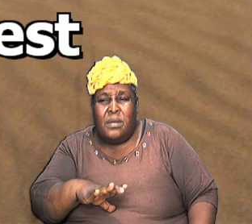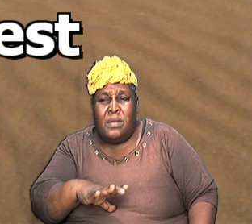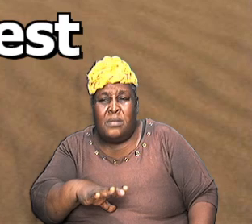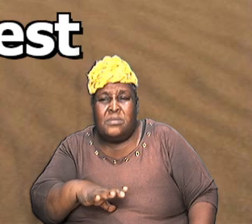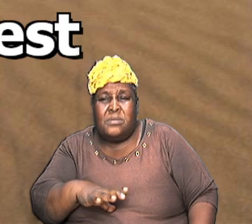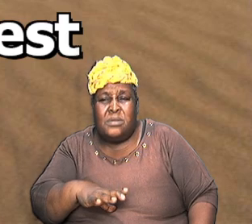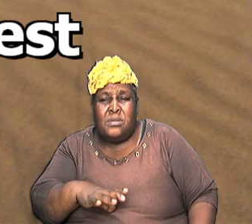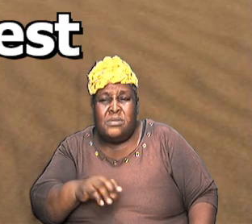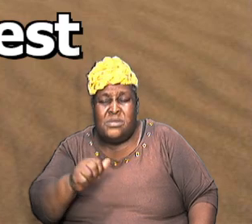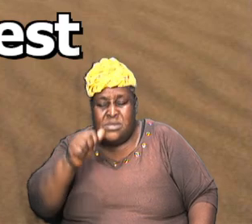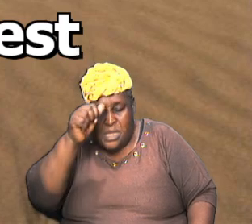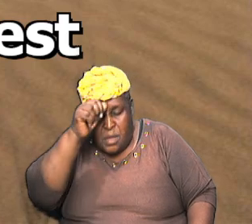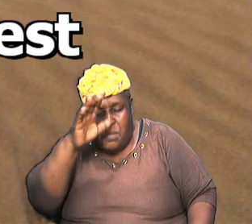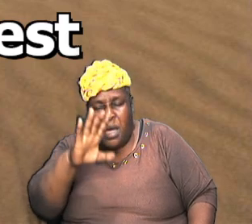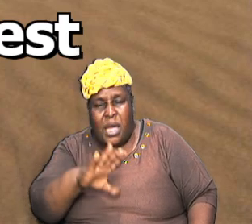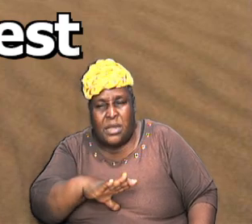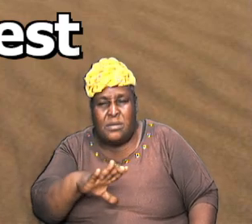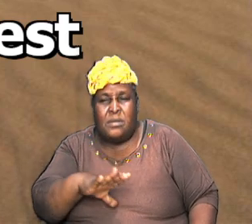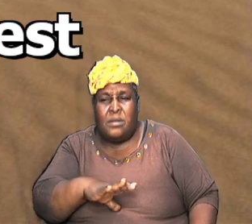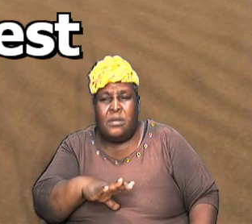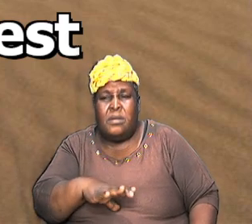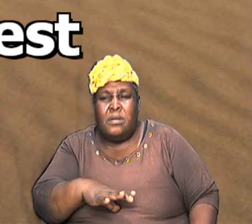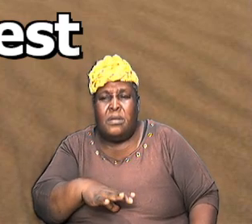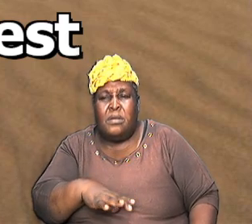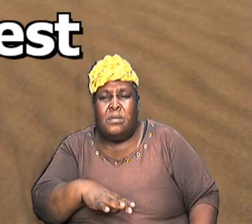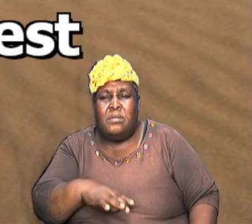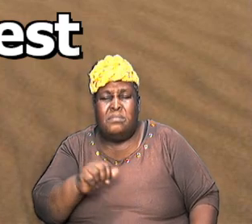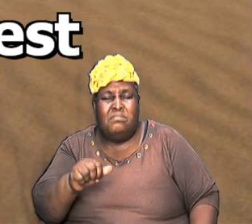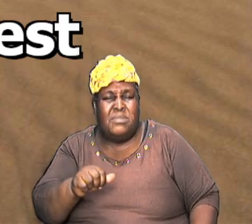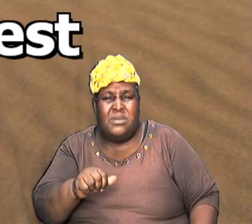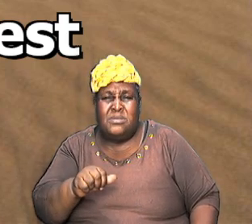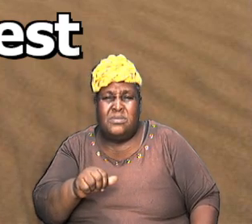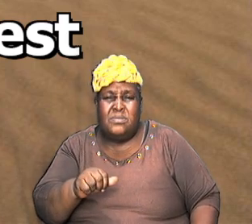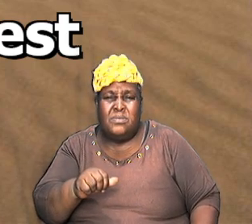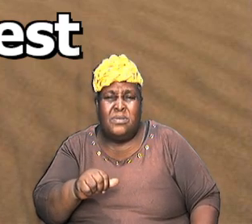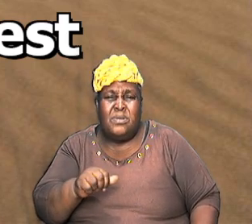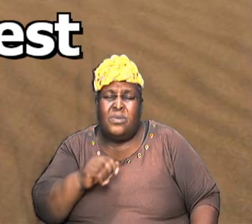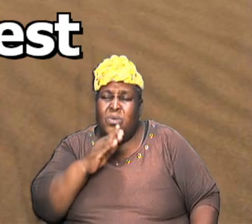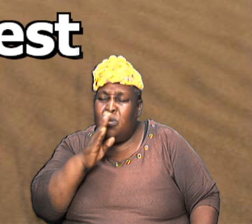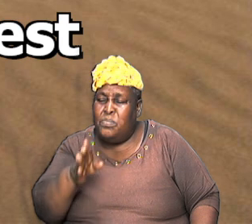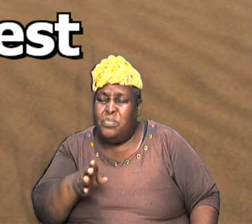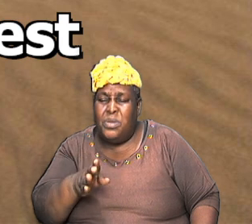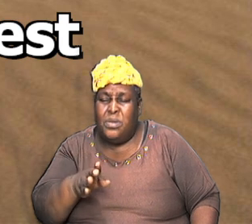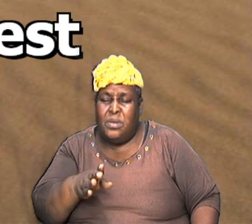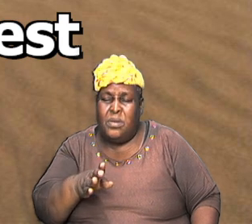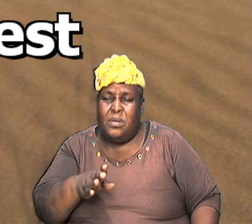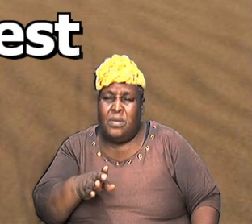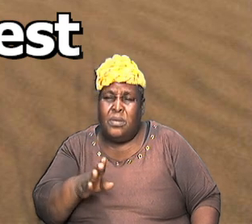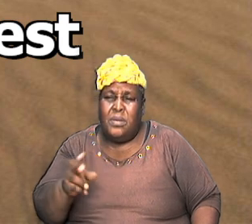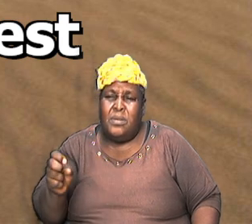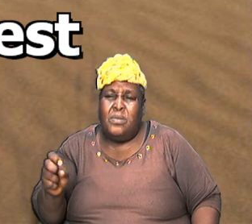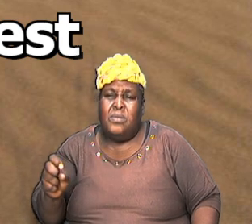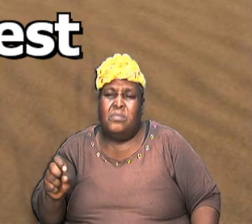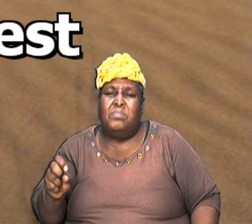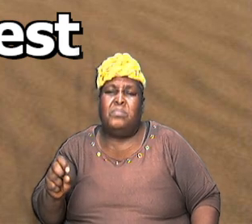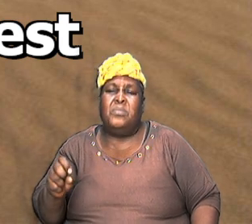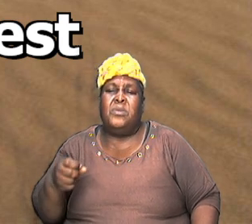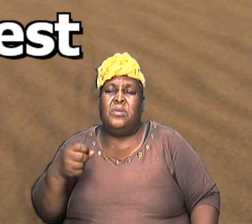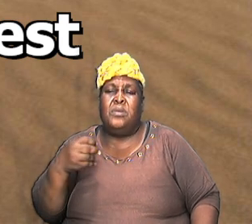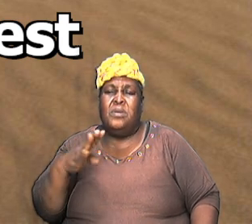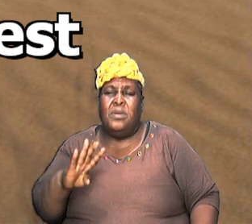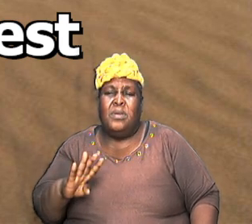a man no it couldn't be that this was a theophany of God because let me tell us how God operates let me tell us how God